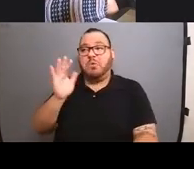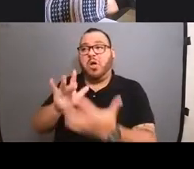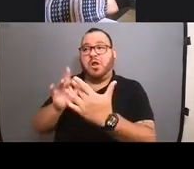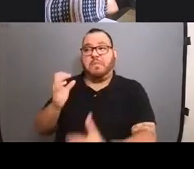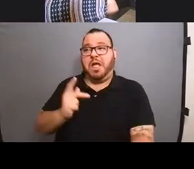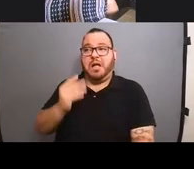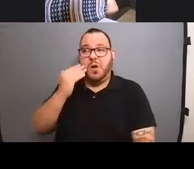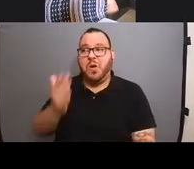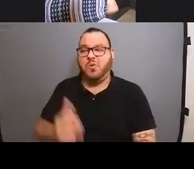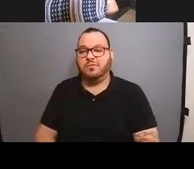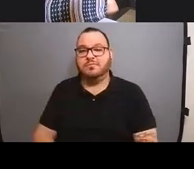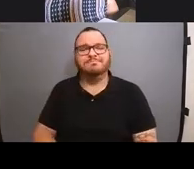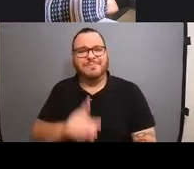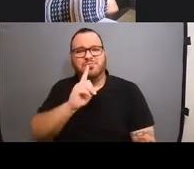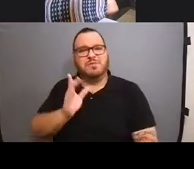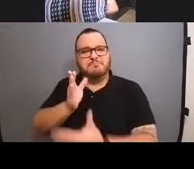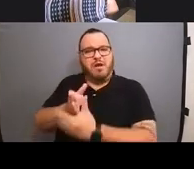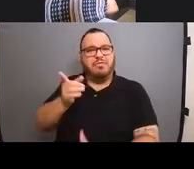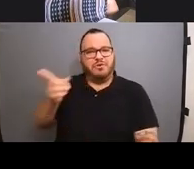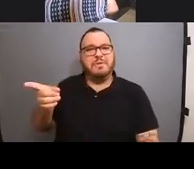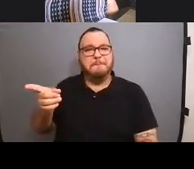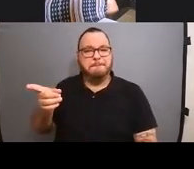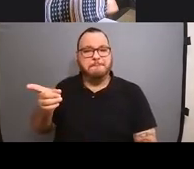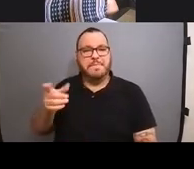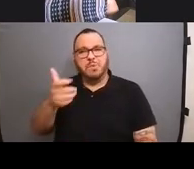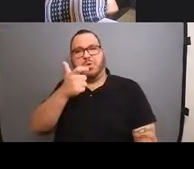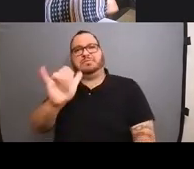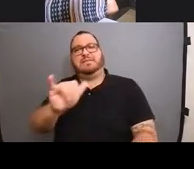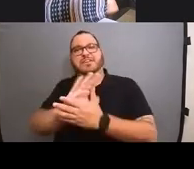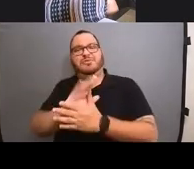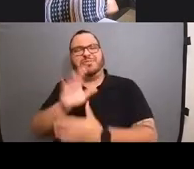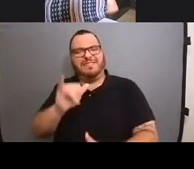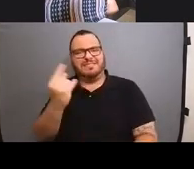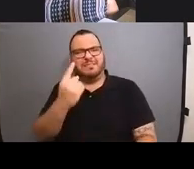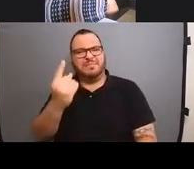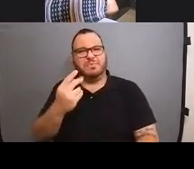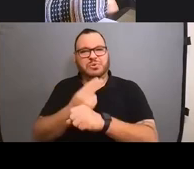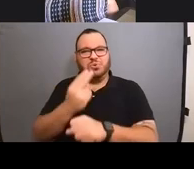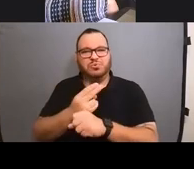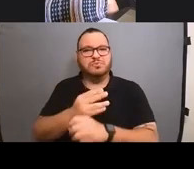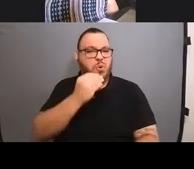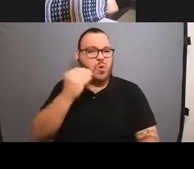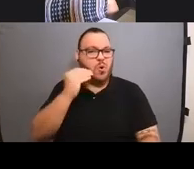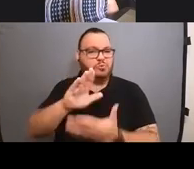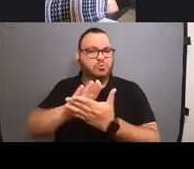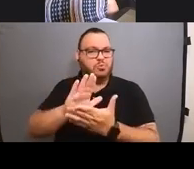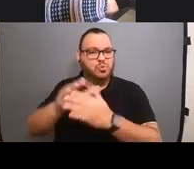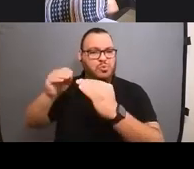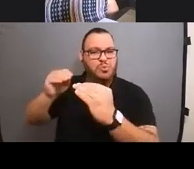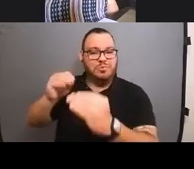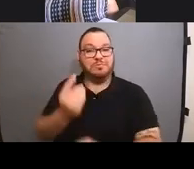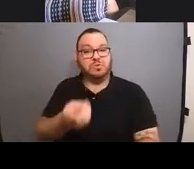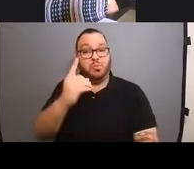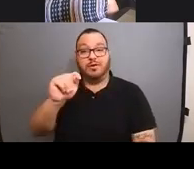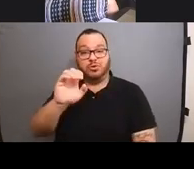Yeah. I mean, it really bothered him when he saw that video because that's something we use. We're homeschoolers and that's one of the tools we would use